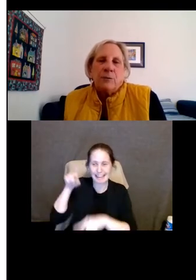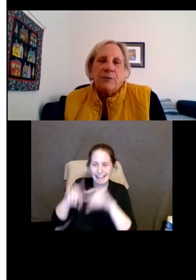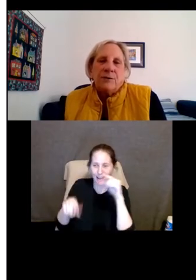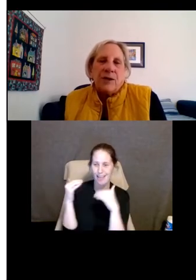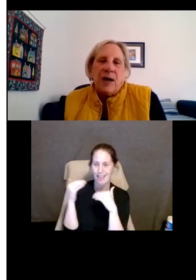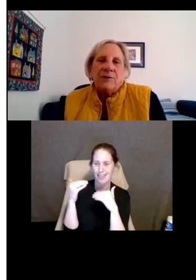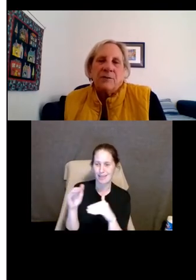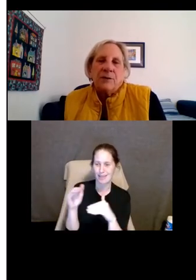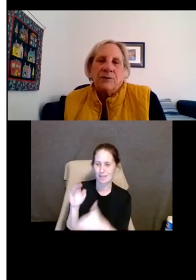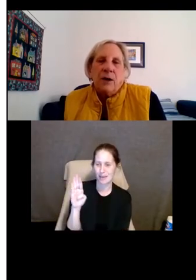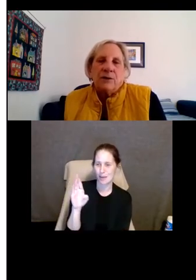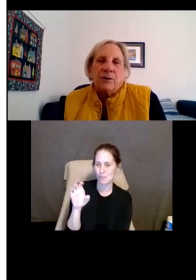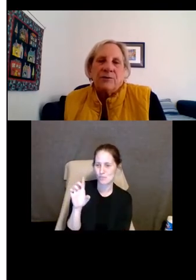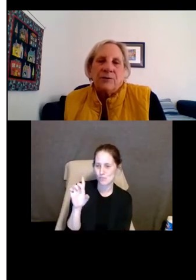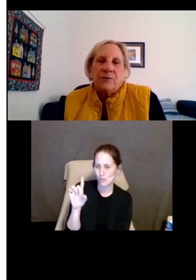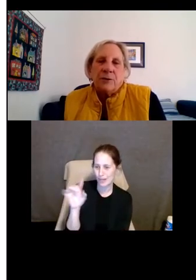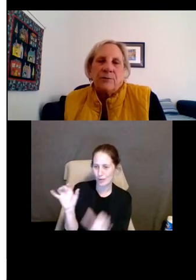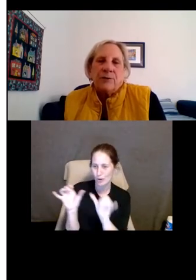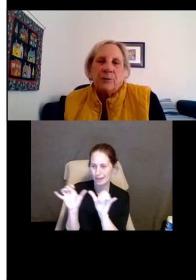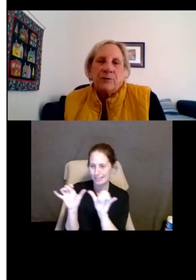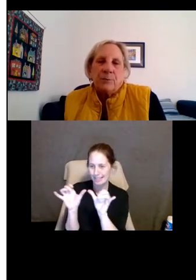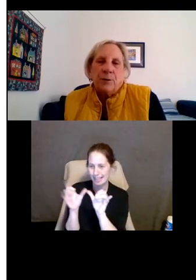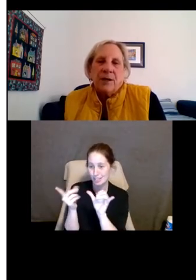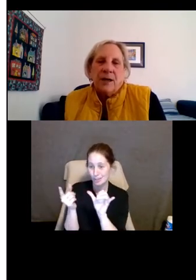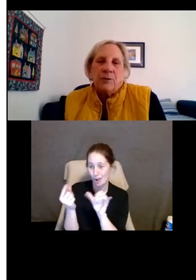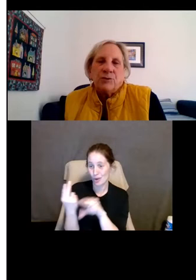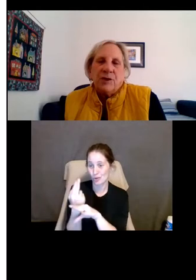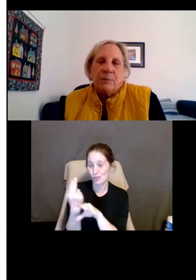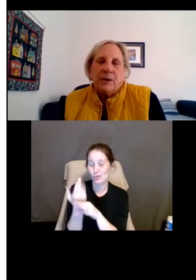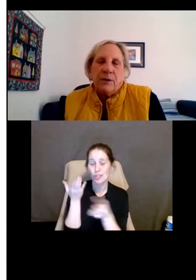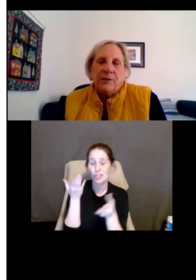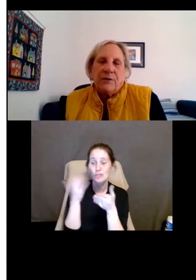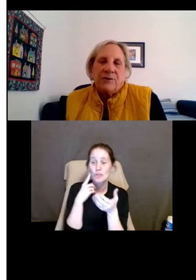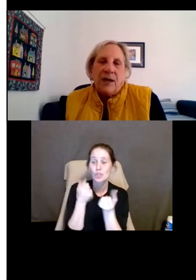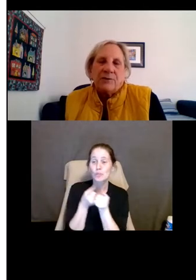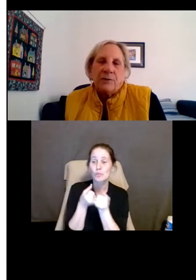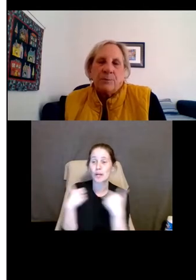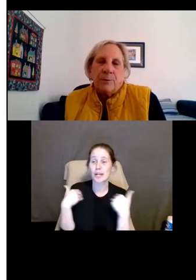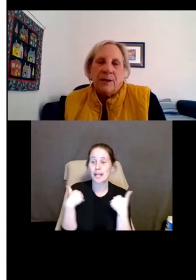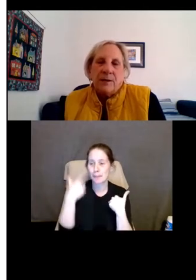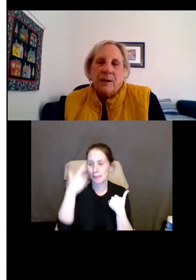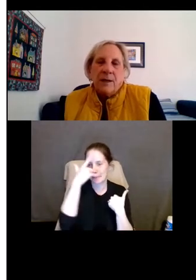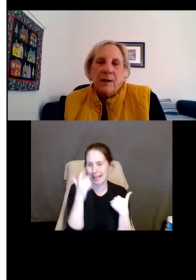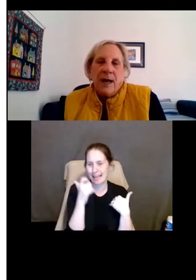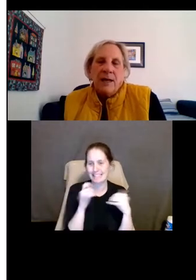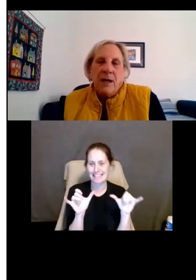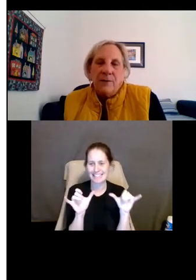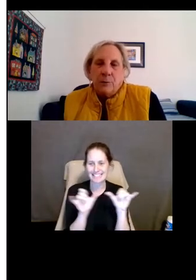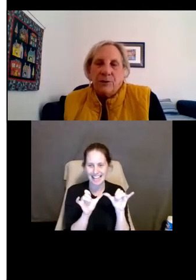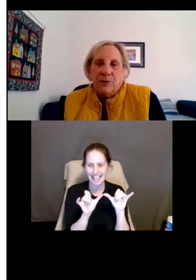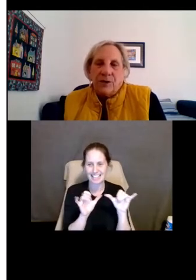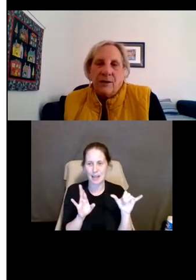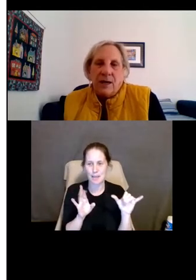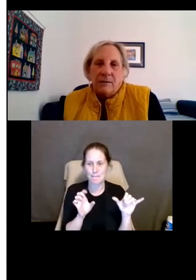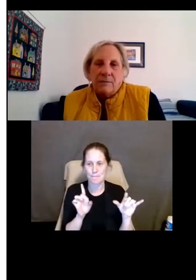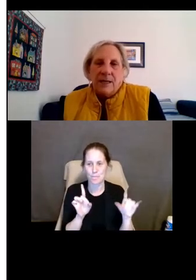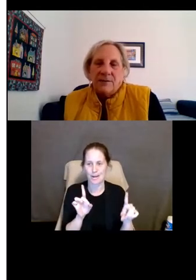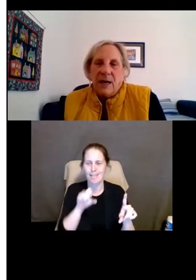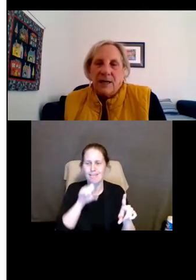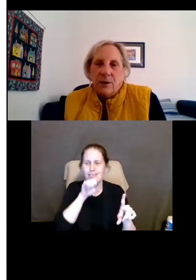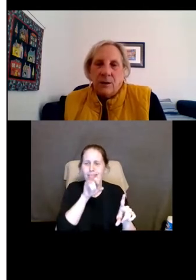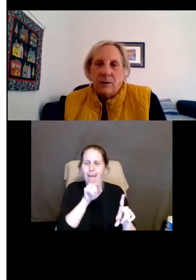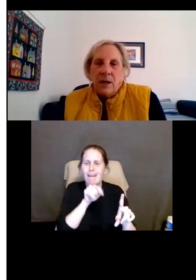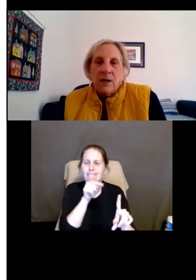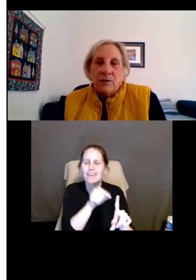the breed or the size of the dog used as a service or support animal just because of the size of the breed. I love it when you say that.